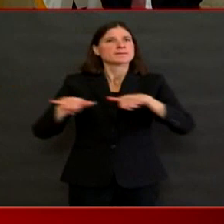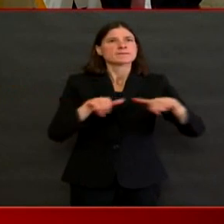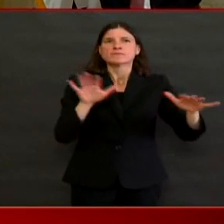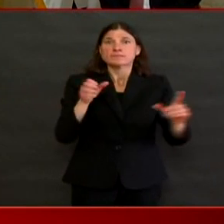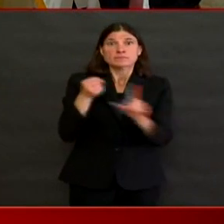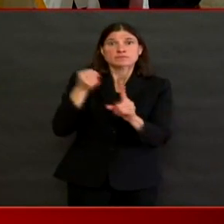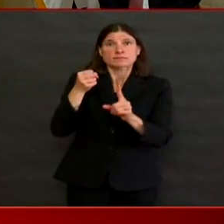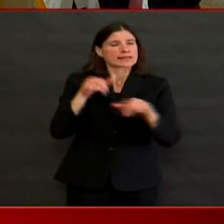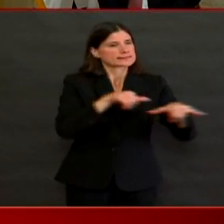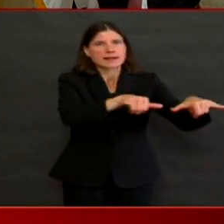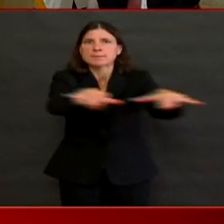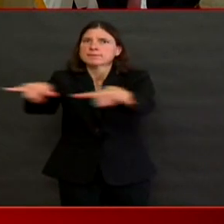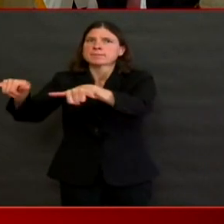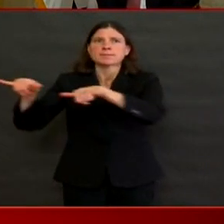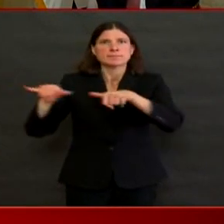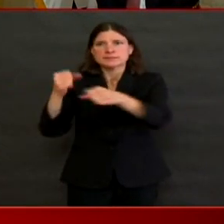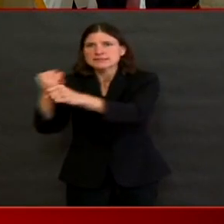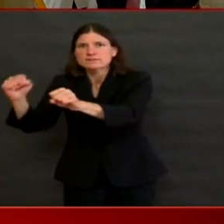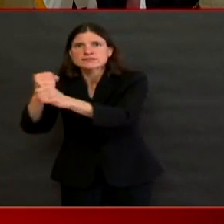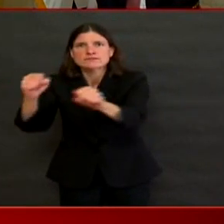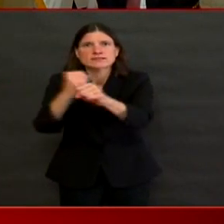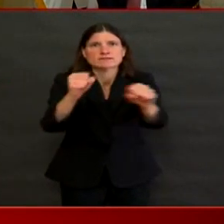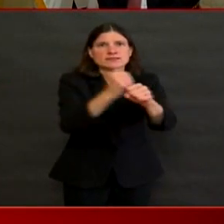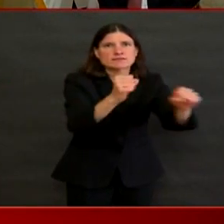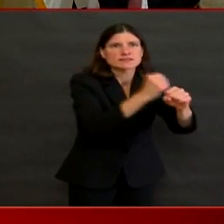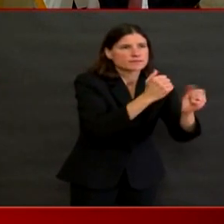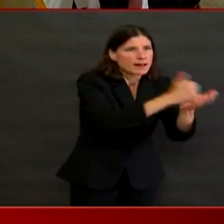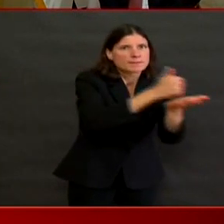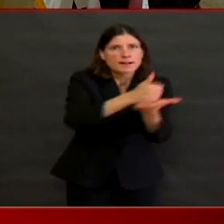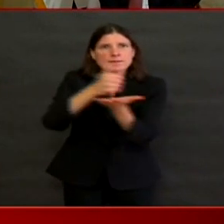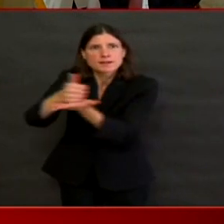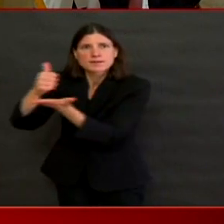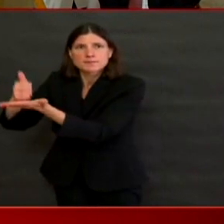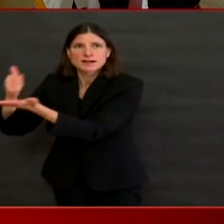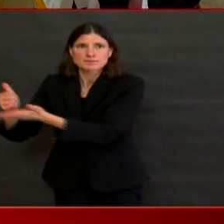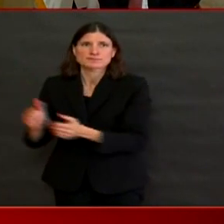that have been asked about clearly make evident.